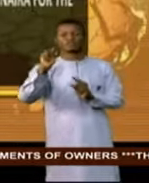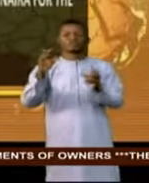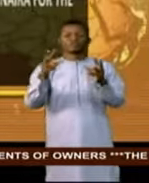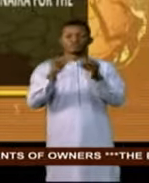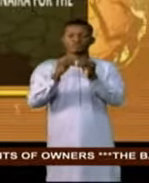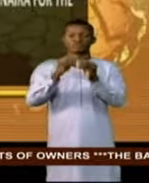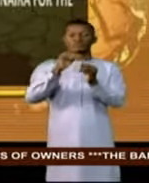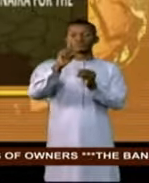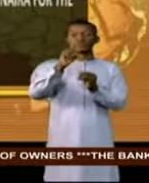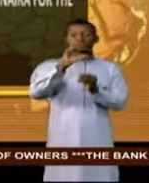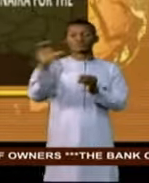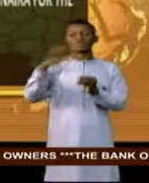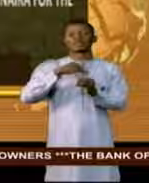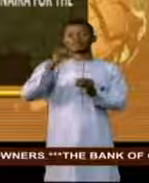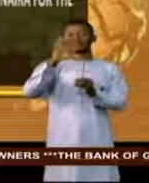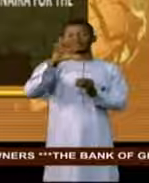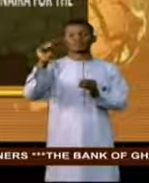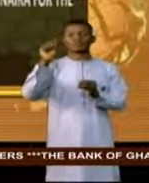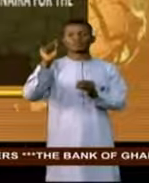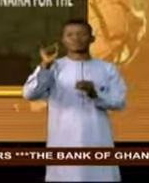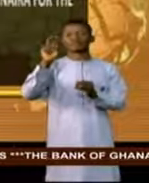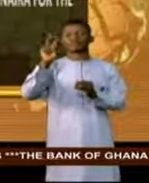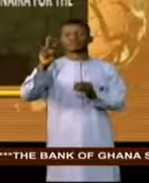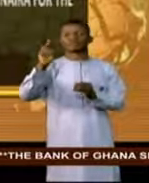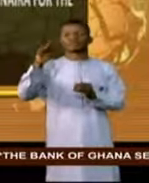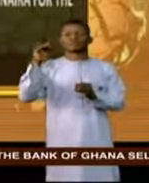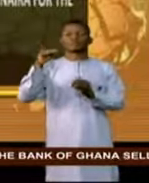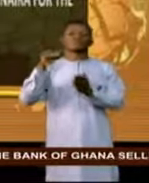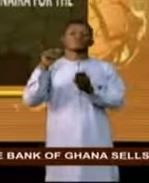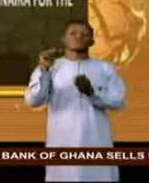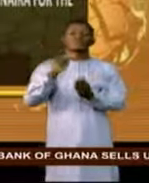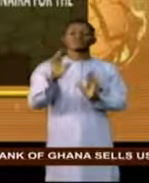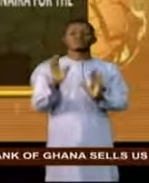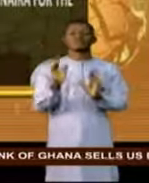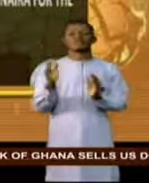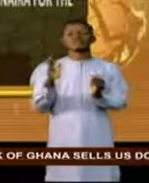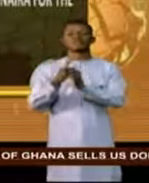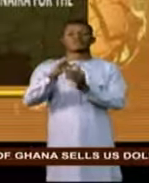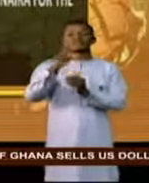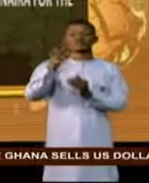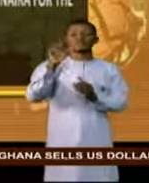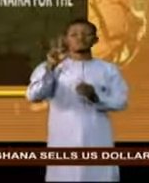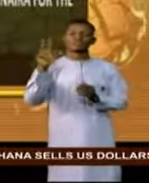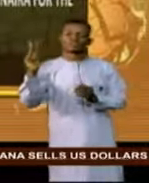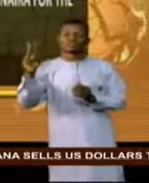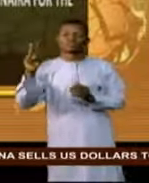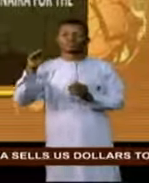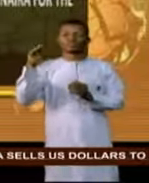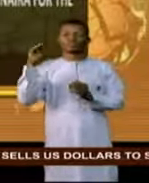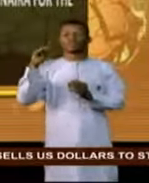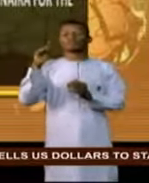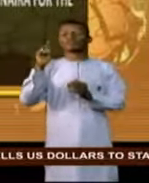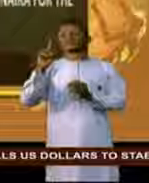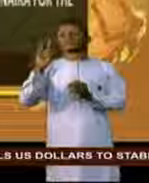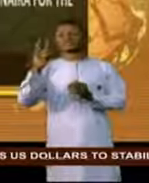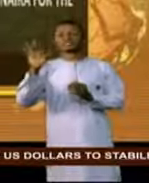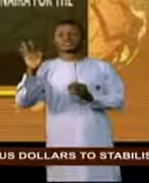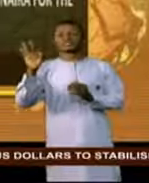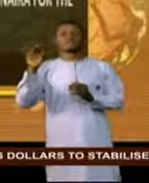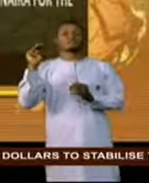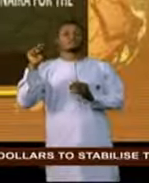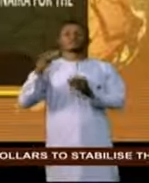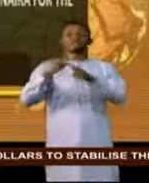150.23 billion naira as against 132.619 billion naira